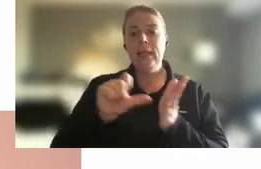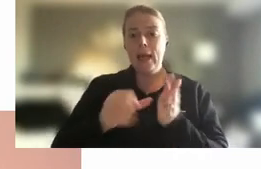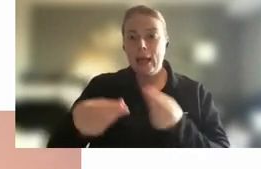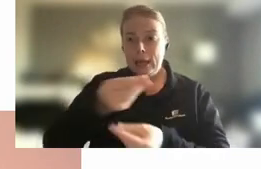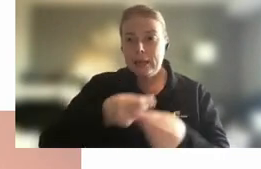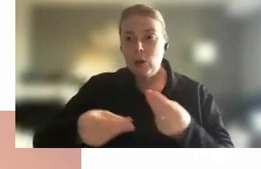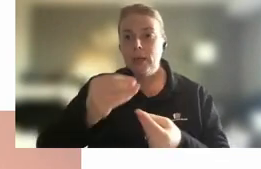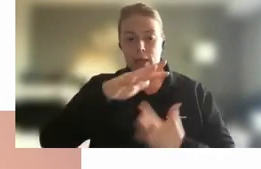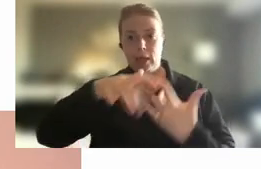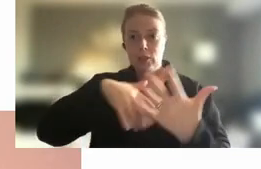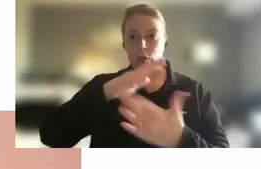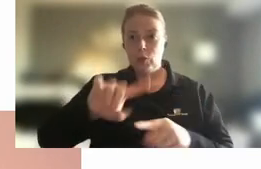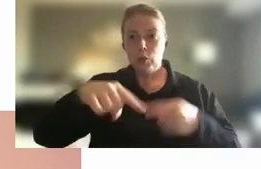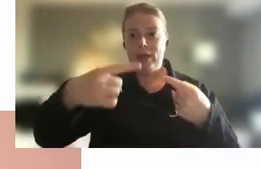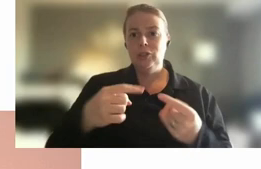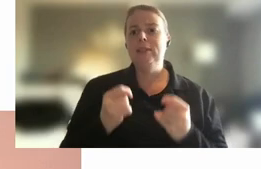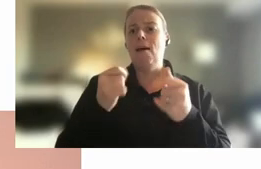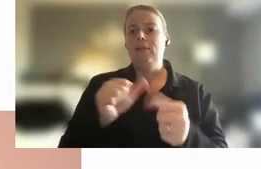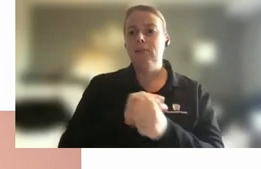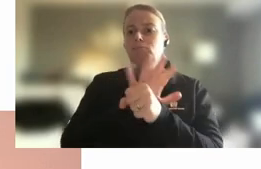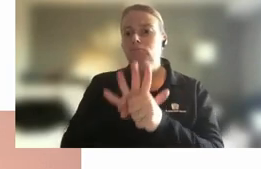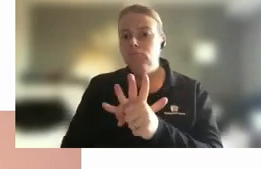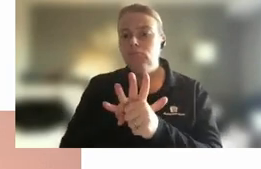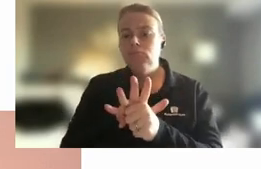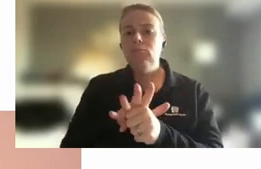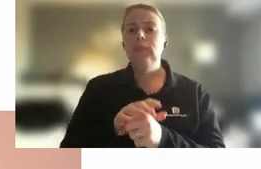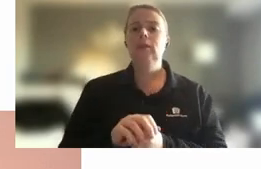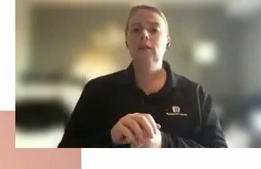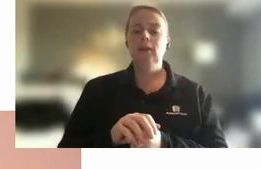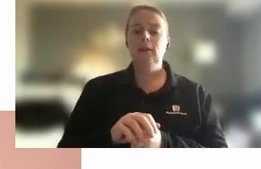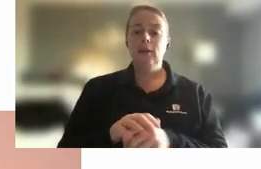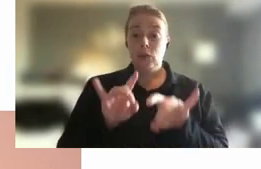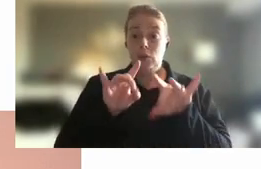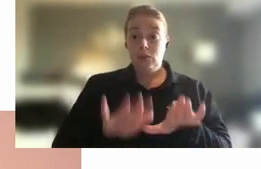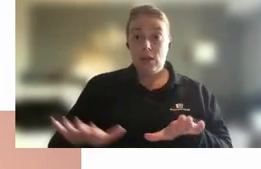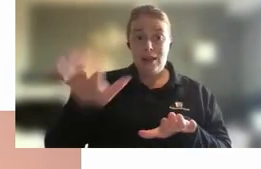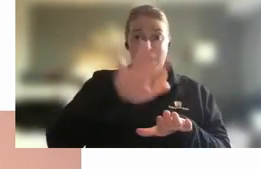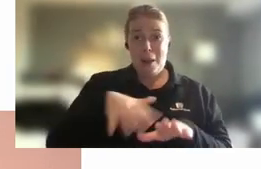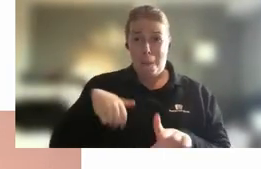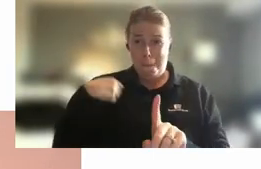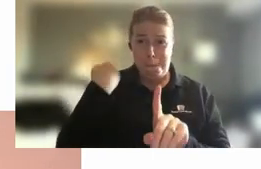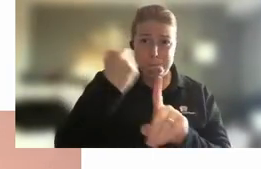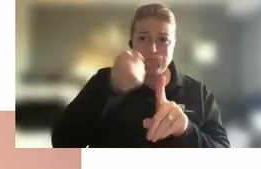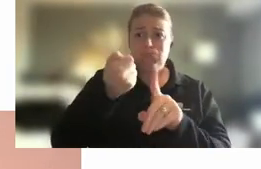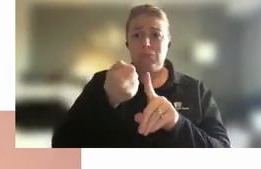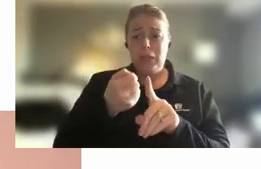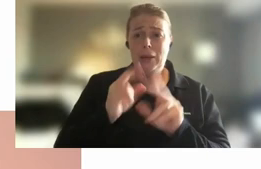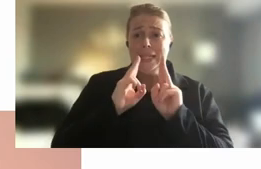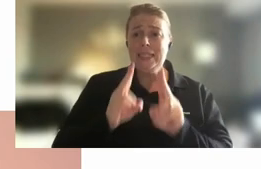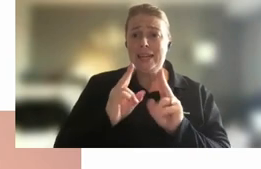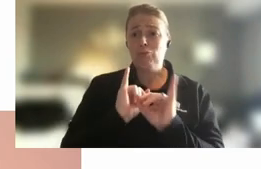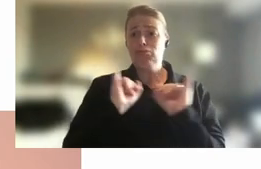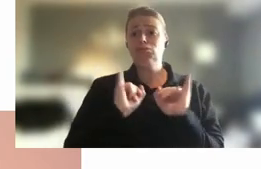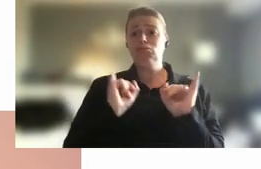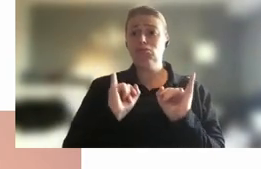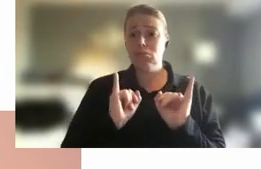effects of COVID-19 we've been hit across the country by a sequence of natural disasters and the